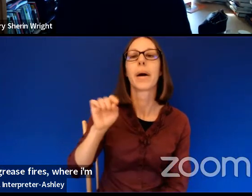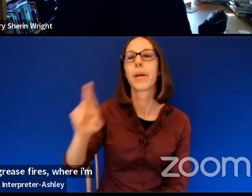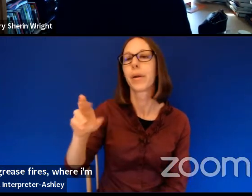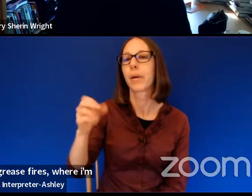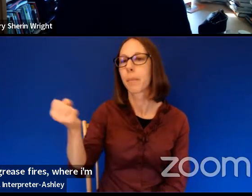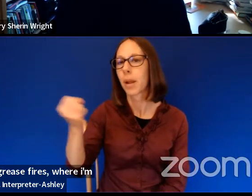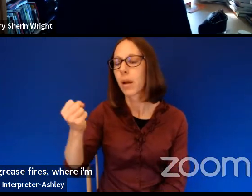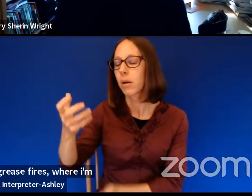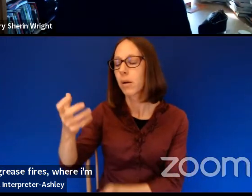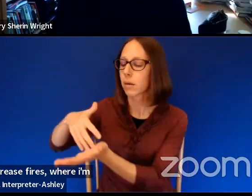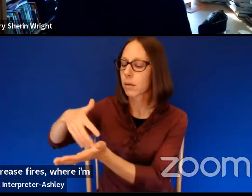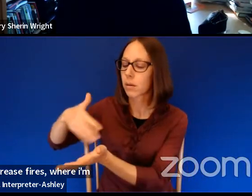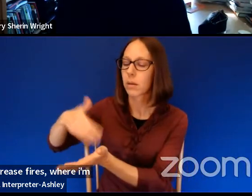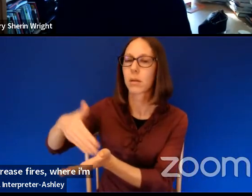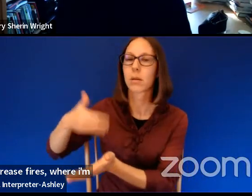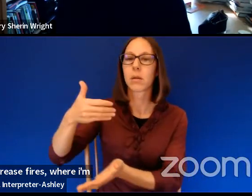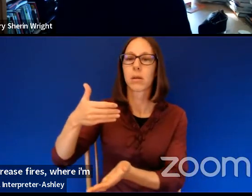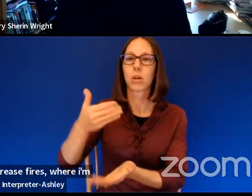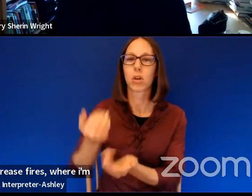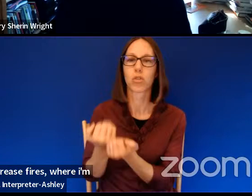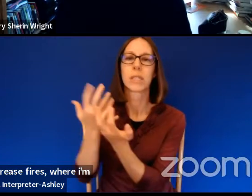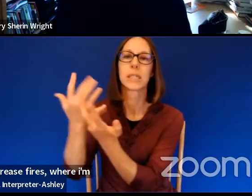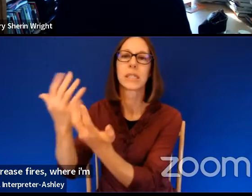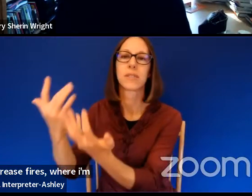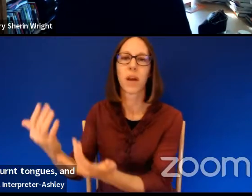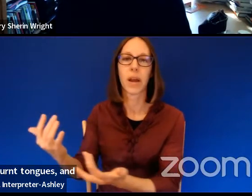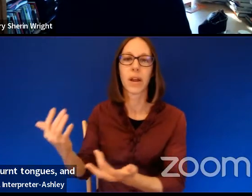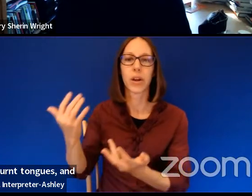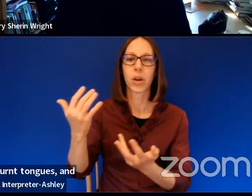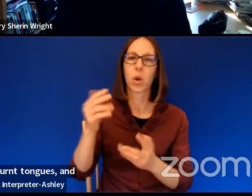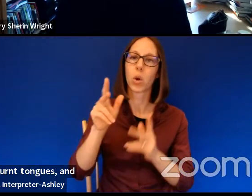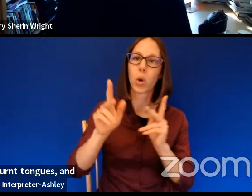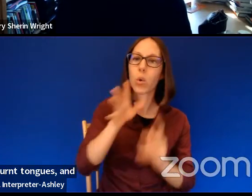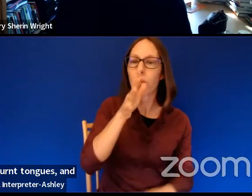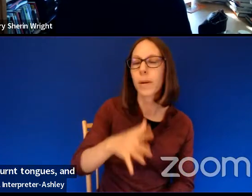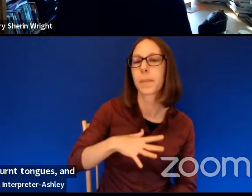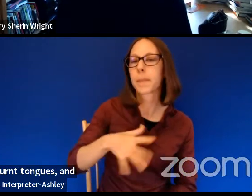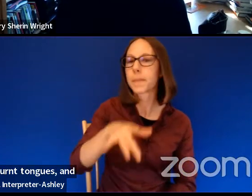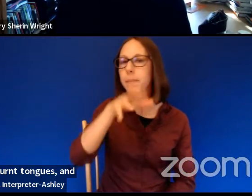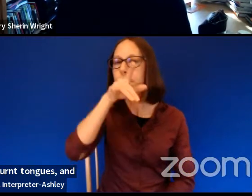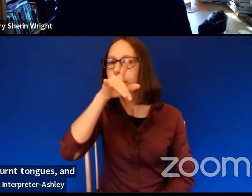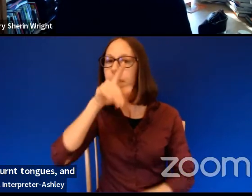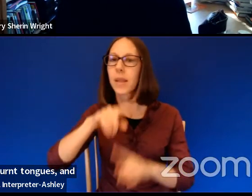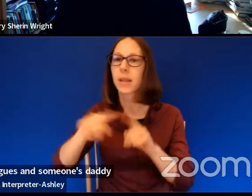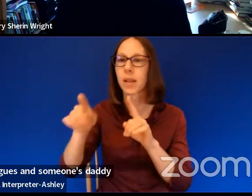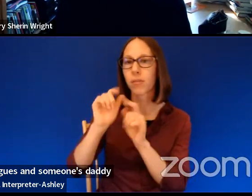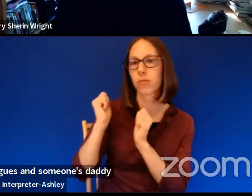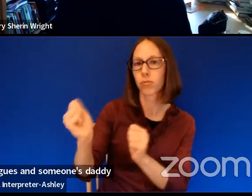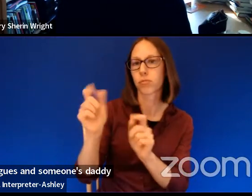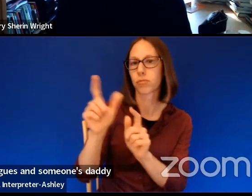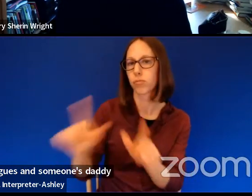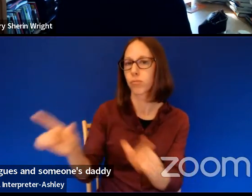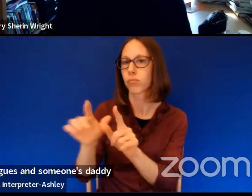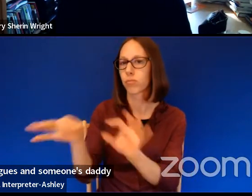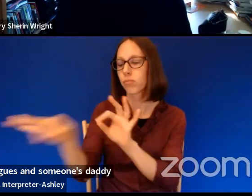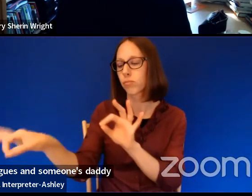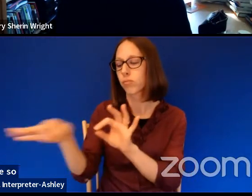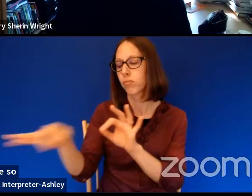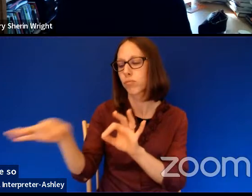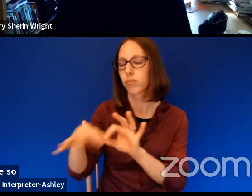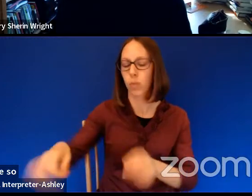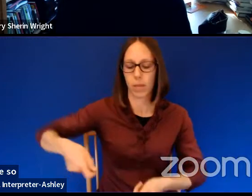speak in burnt tongues, and someone's daddy dug a latrine so deep up from the dark,